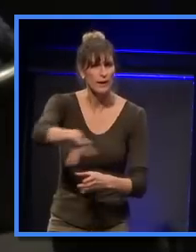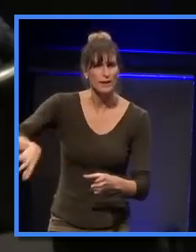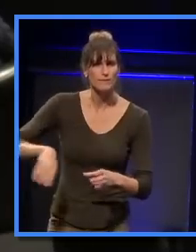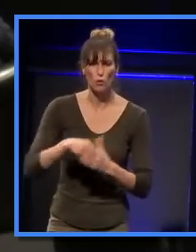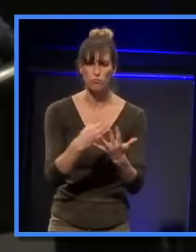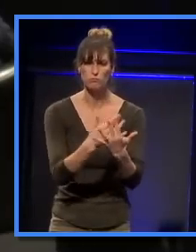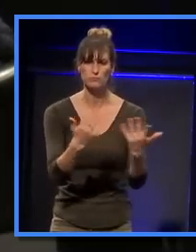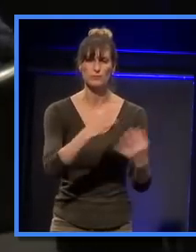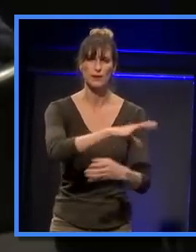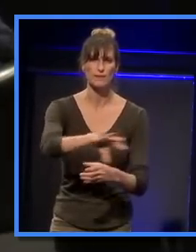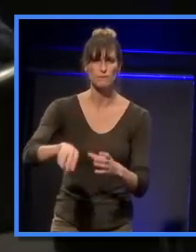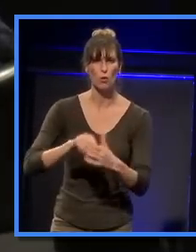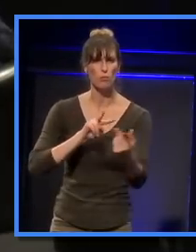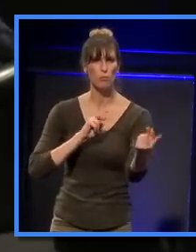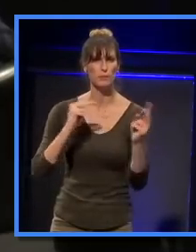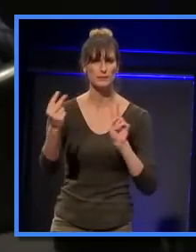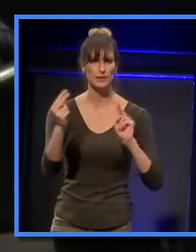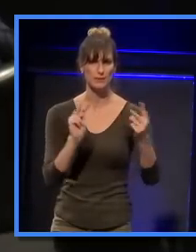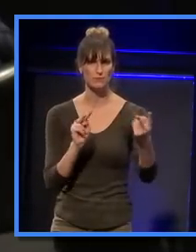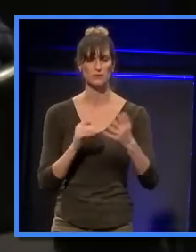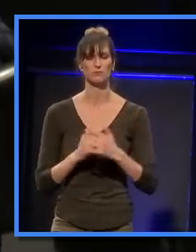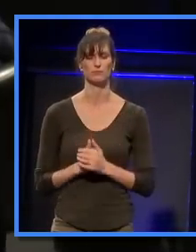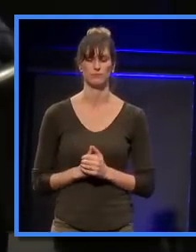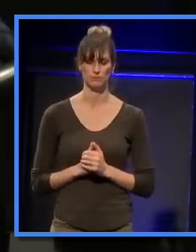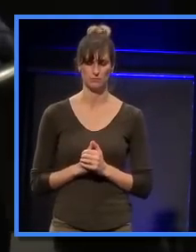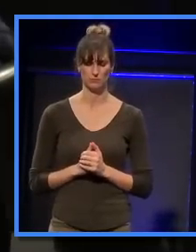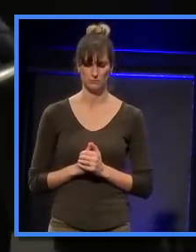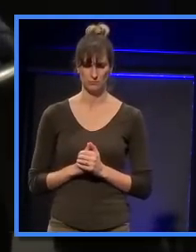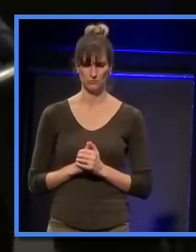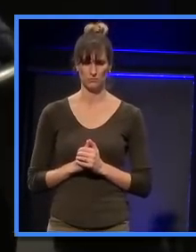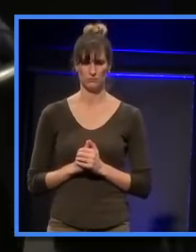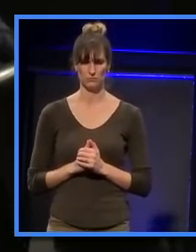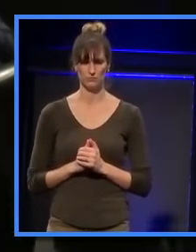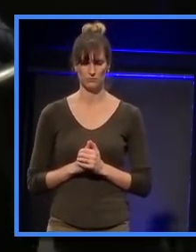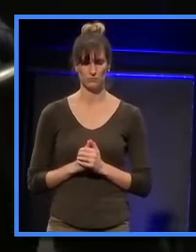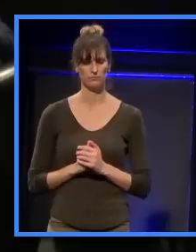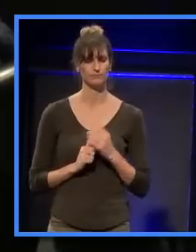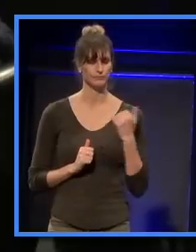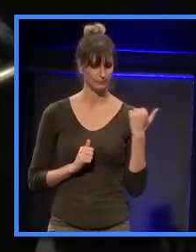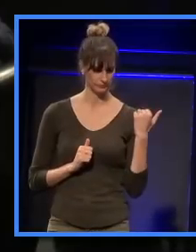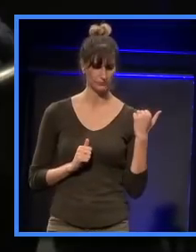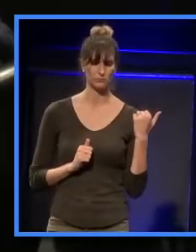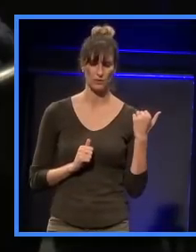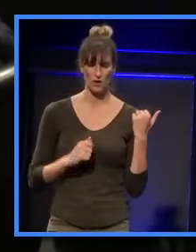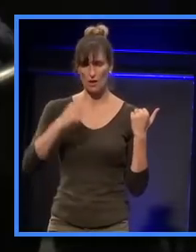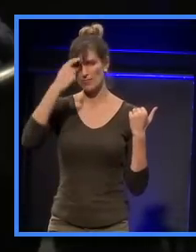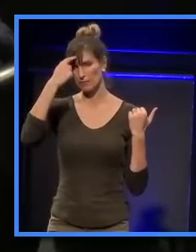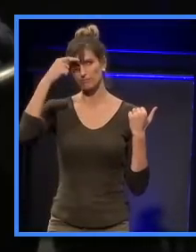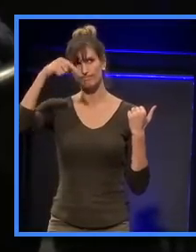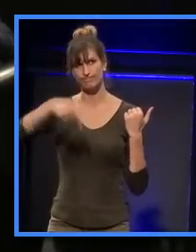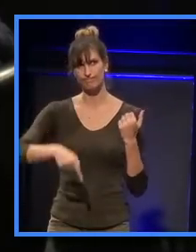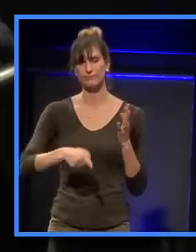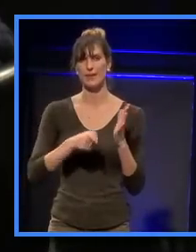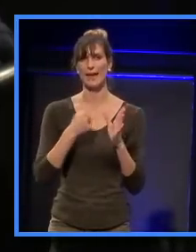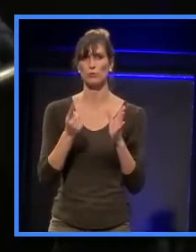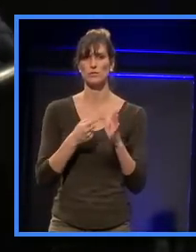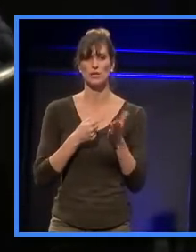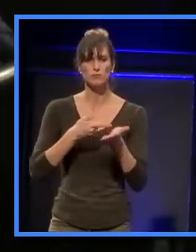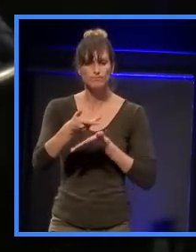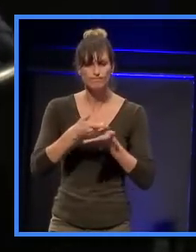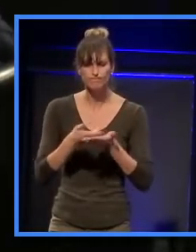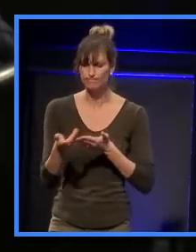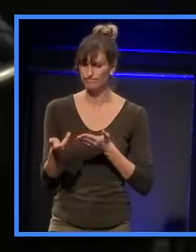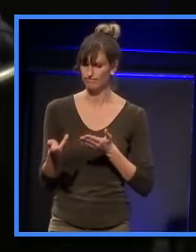And, yeah. Maybe that's really important too around this consultation about Aotea and what's it going to be.